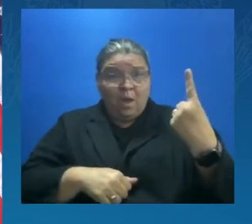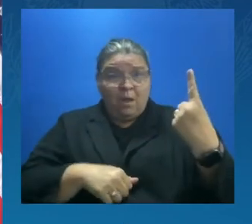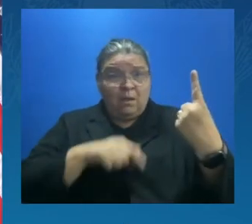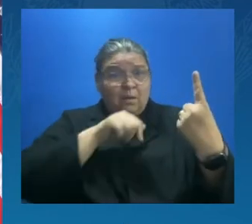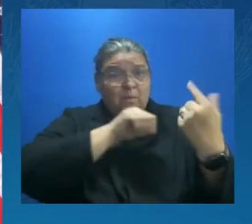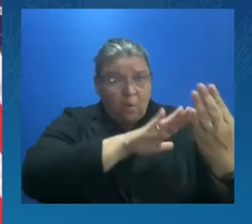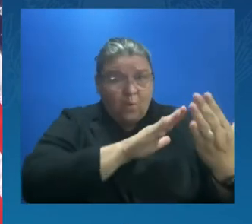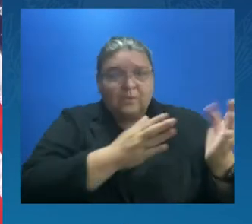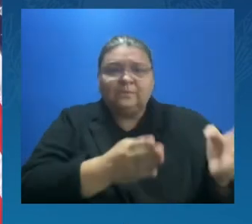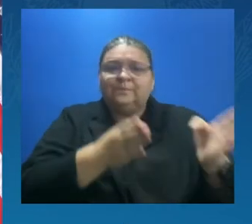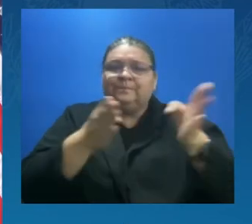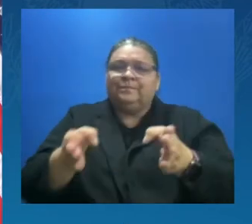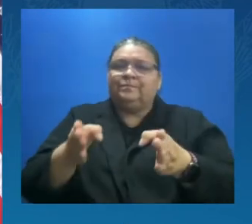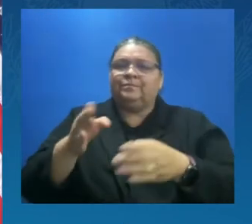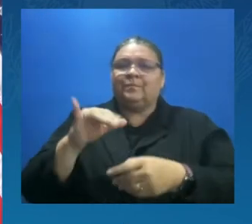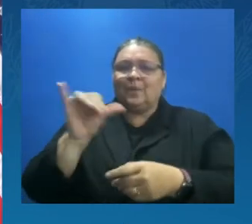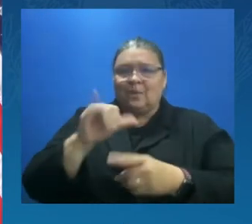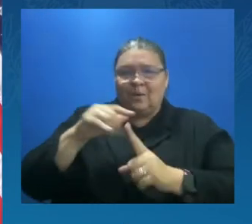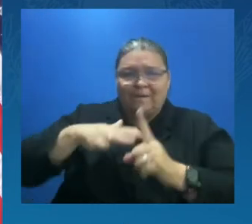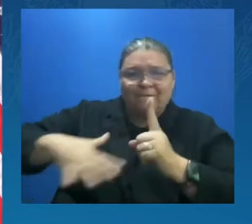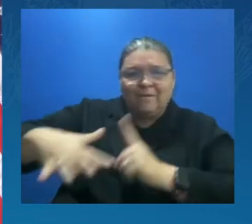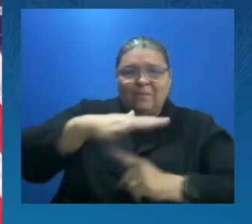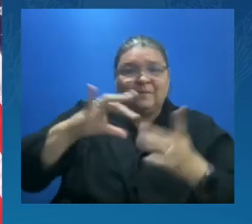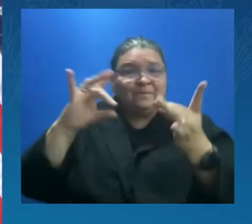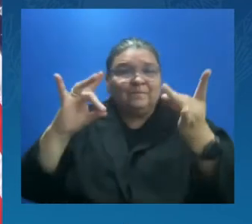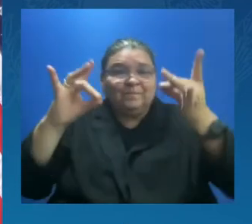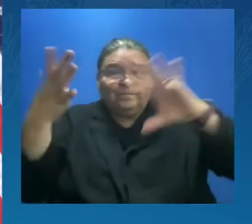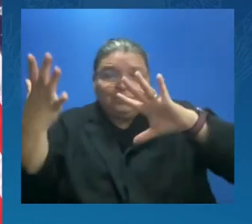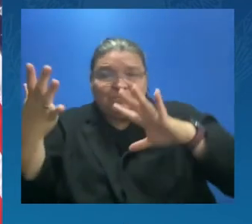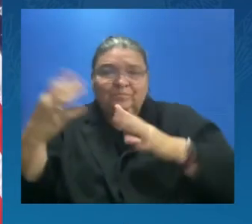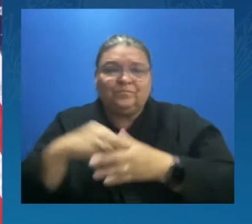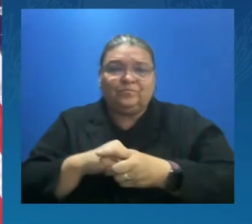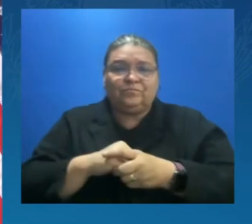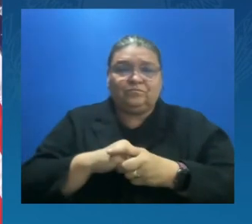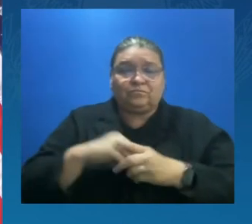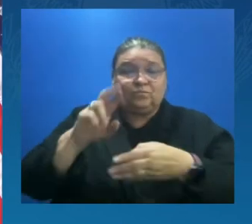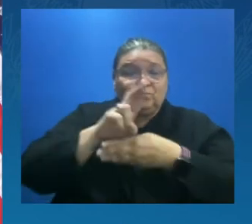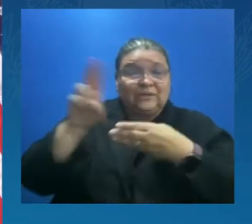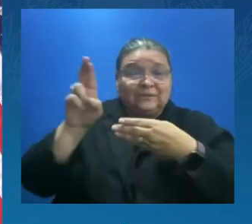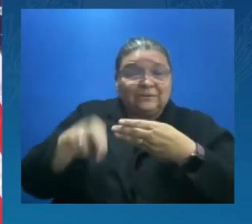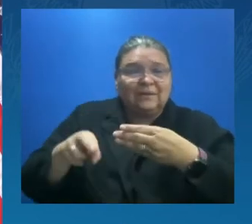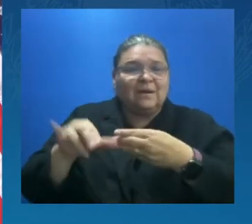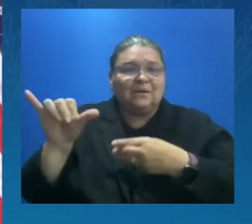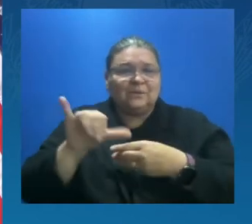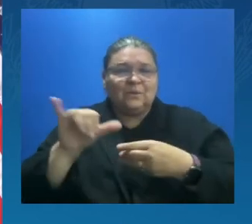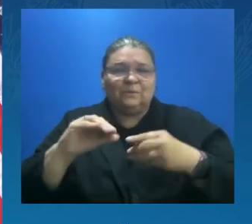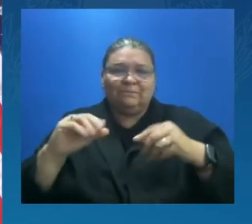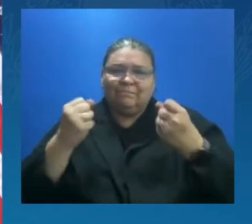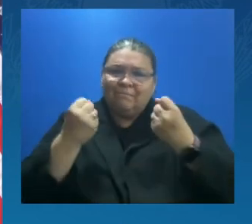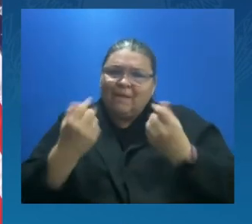climate disasters, but to address the cause of the climate crisis itself.